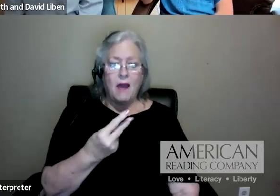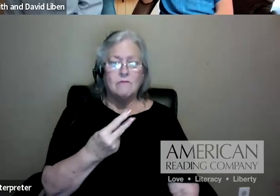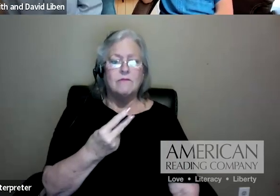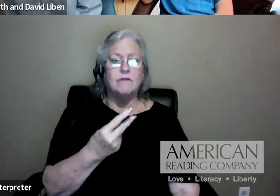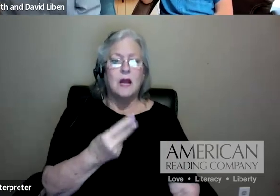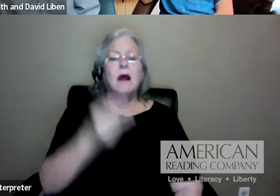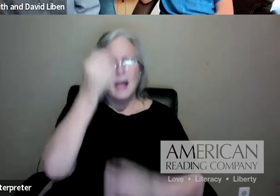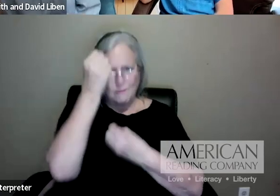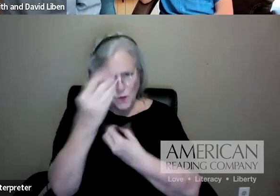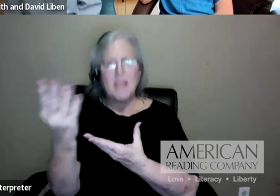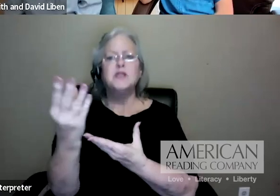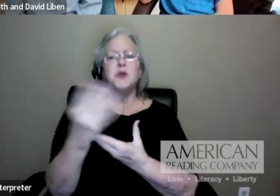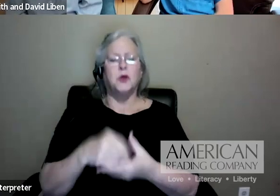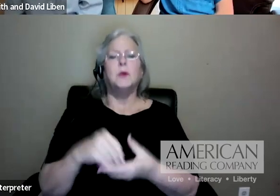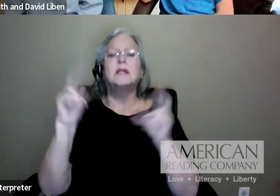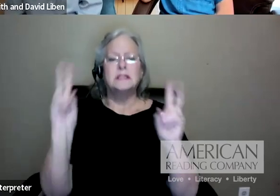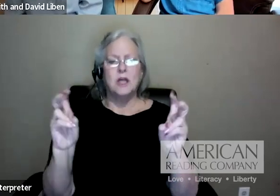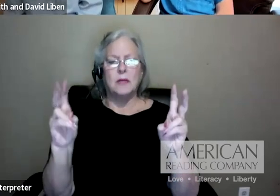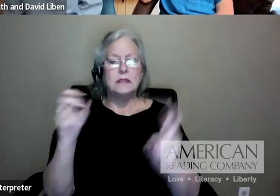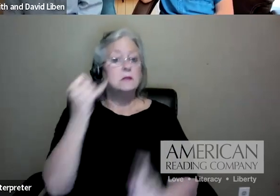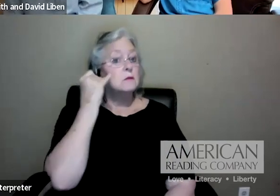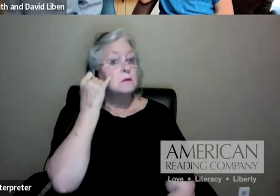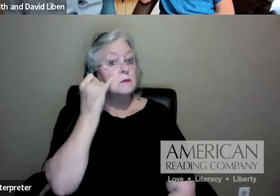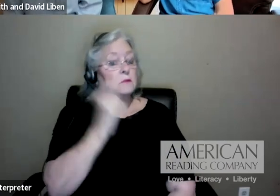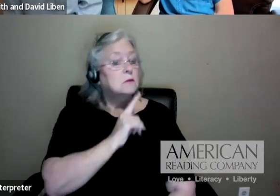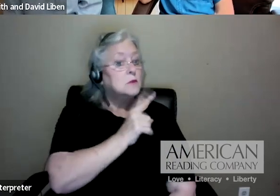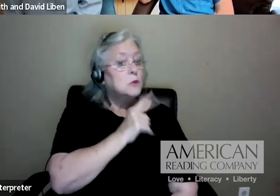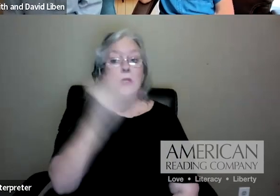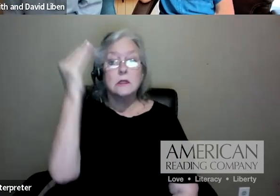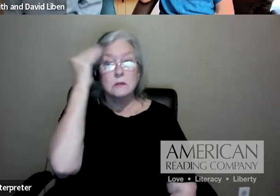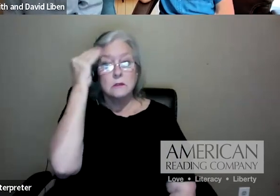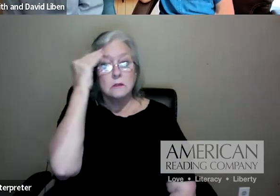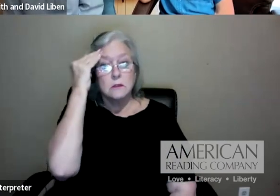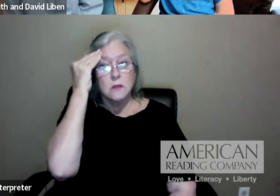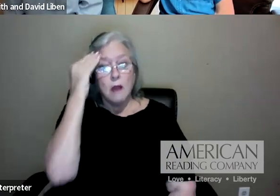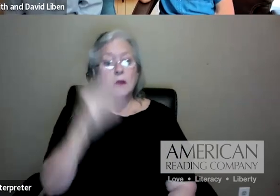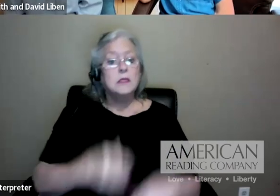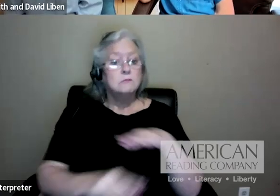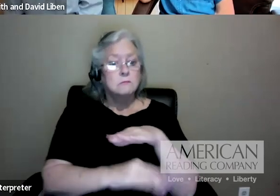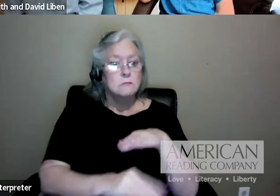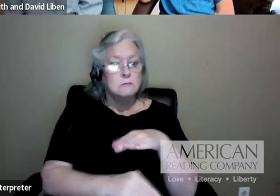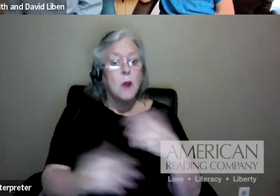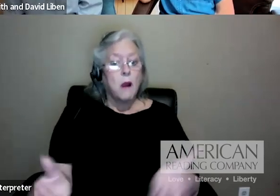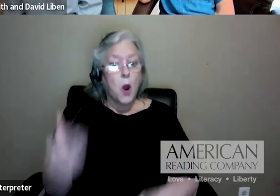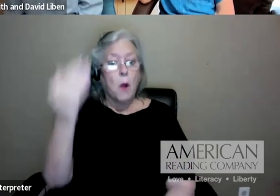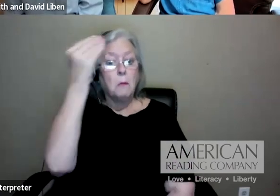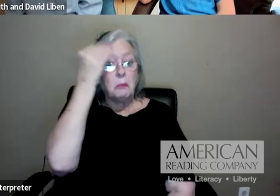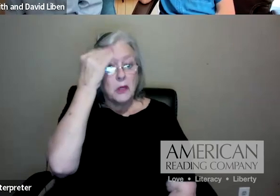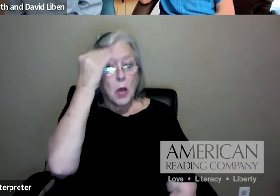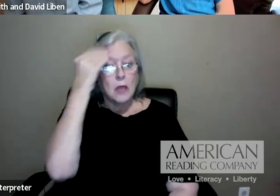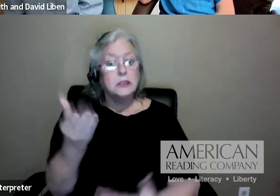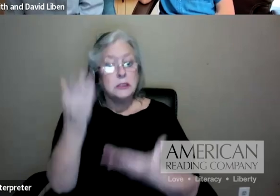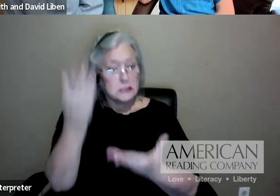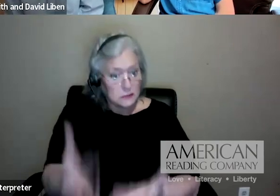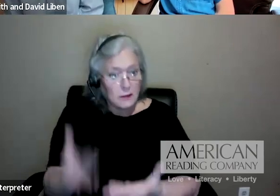Half informational. If it's truly knowledge-based, then the knowledge is coherent. You don't just jump from presidential